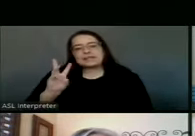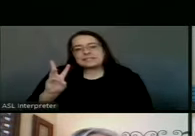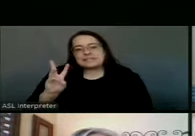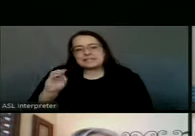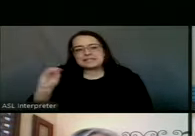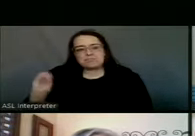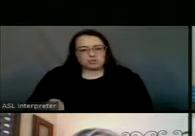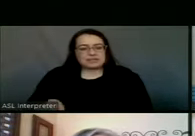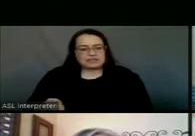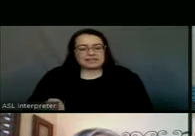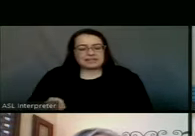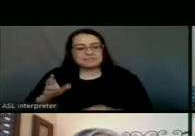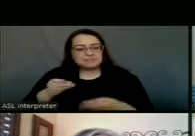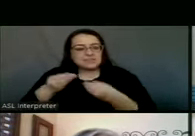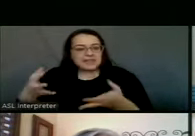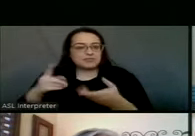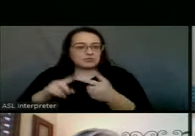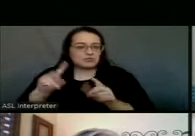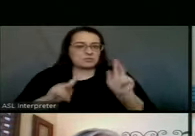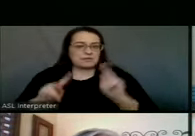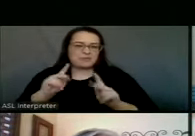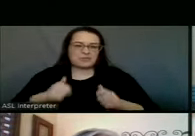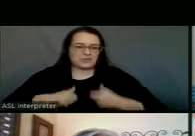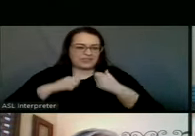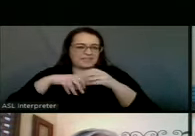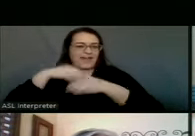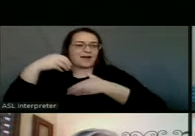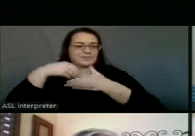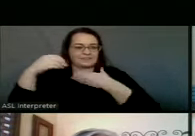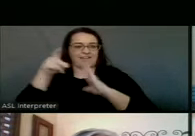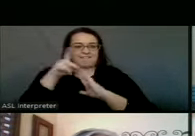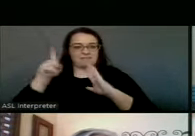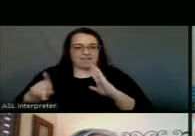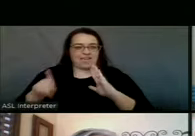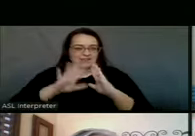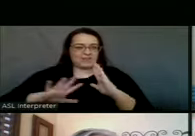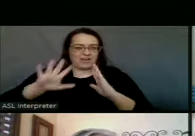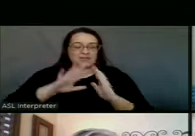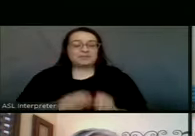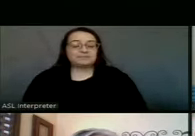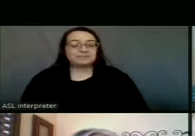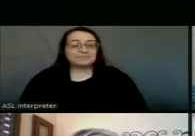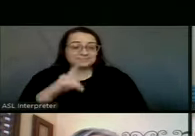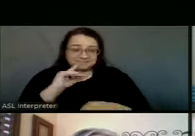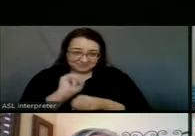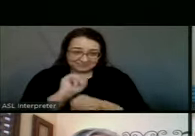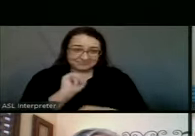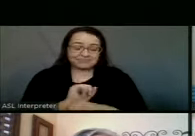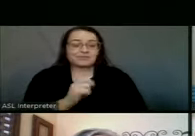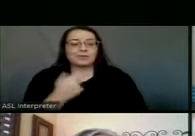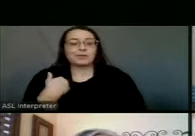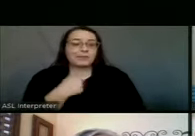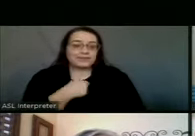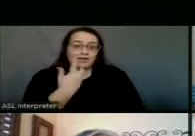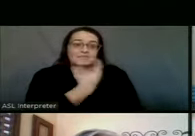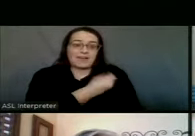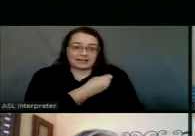of the vaccine has been given to people who live outside of the Texas Panhandle. So, definitely, we're vaccinating